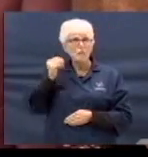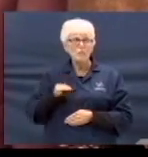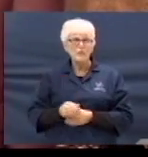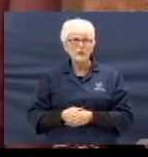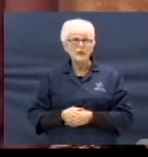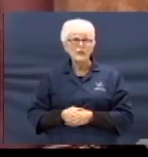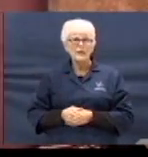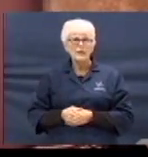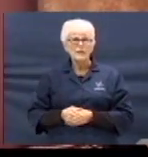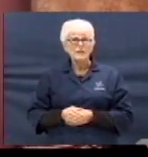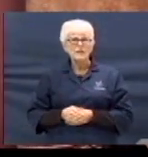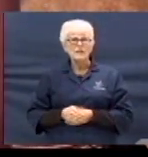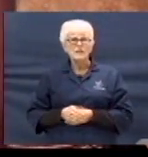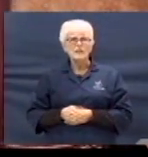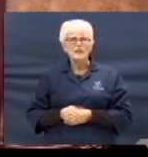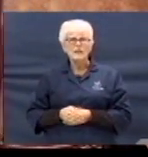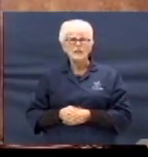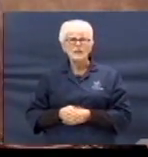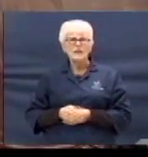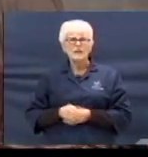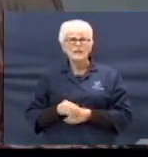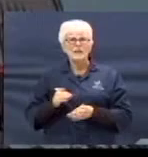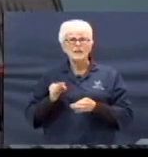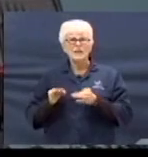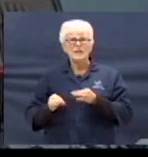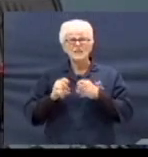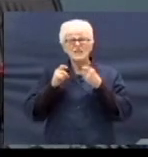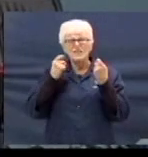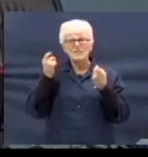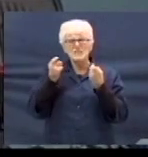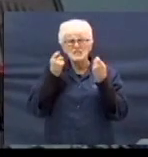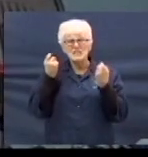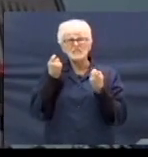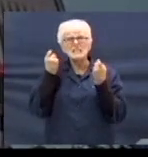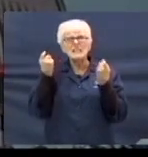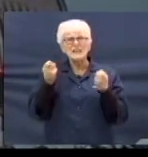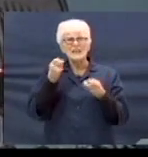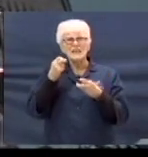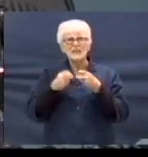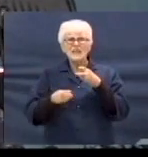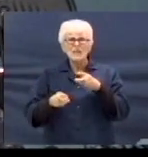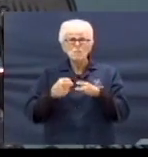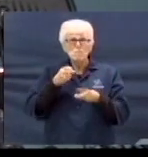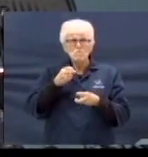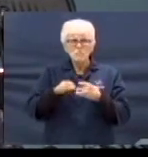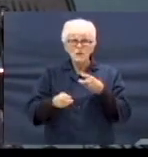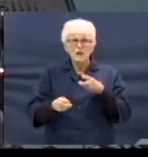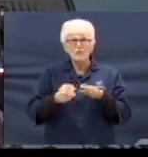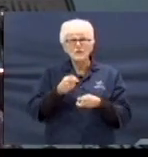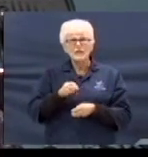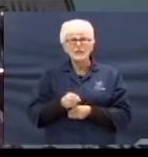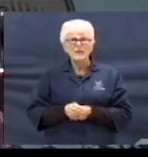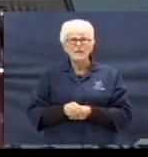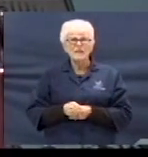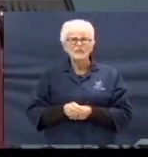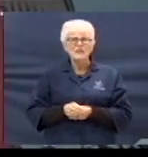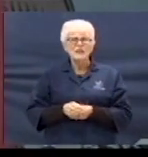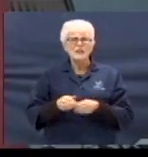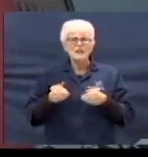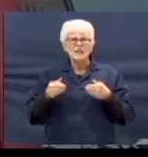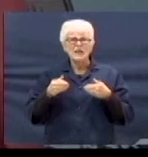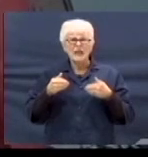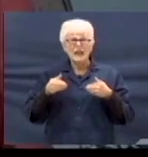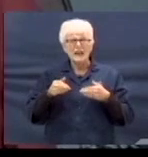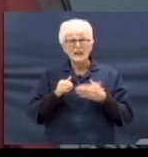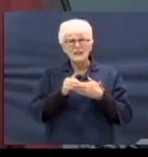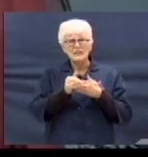If sin and affliction has led